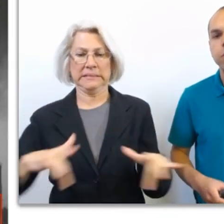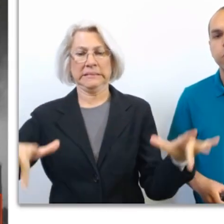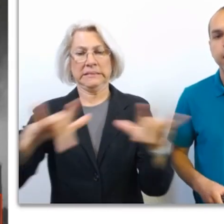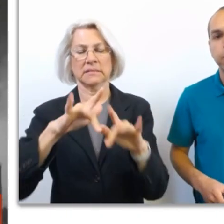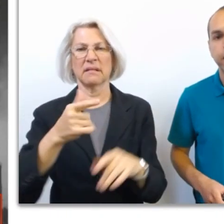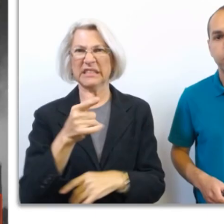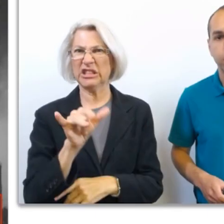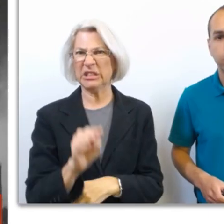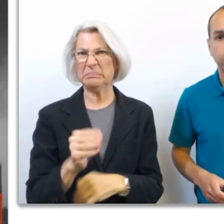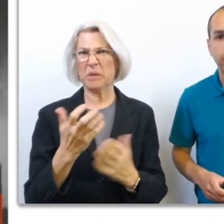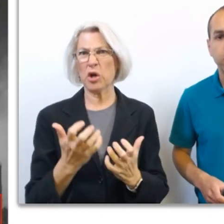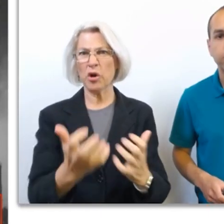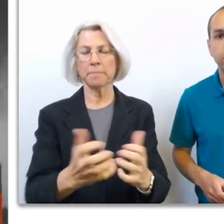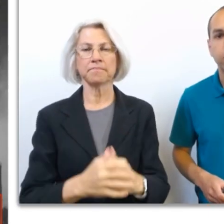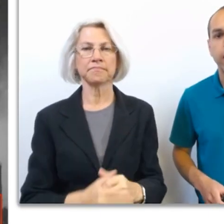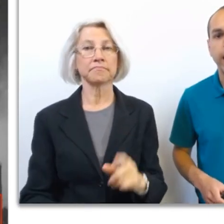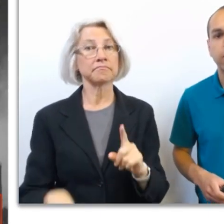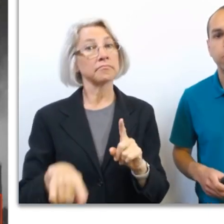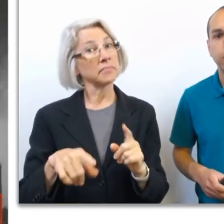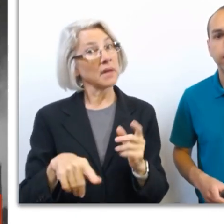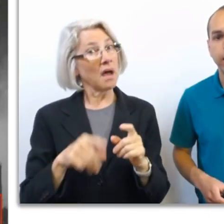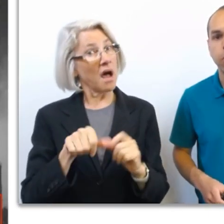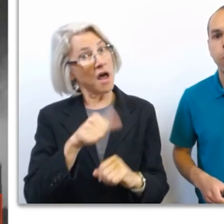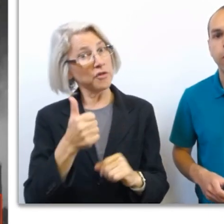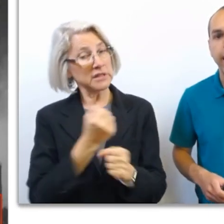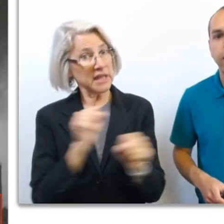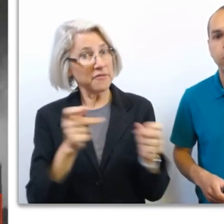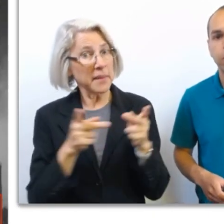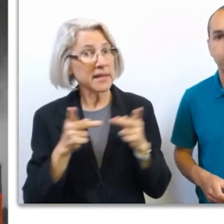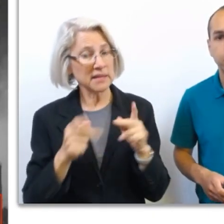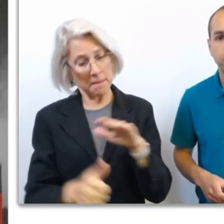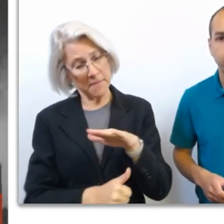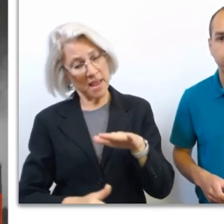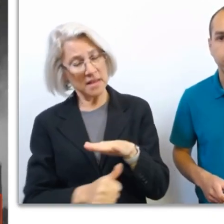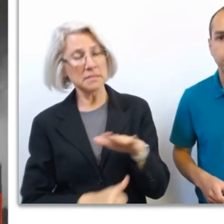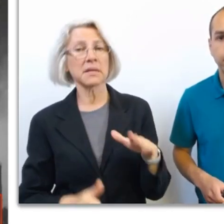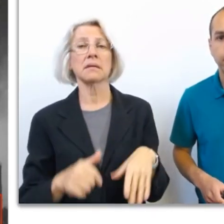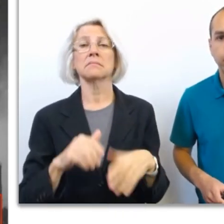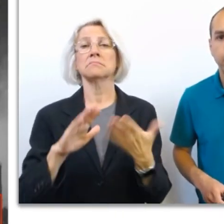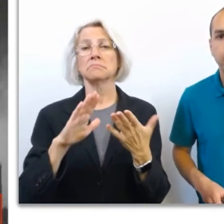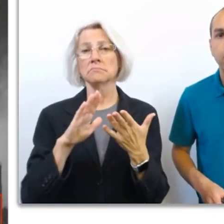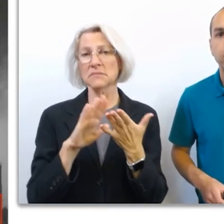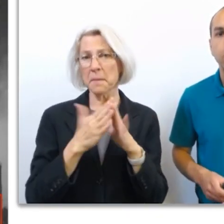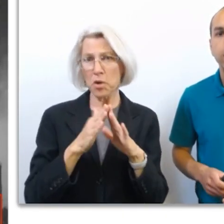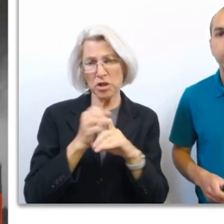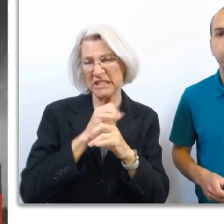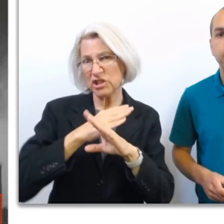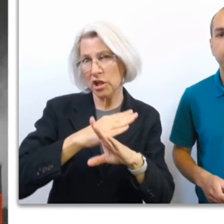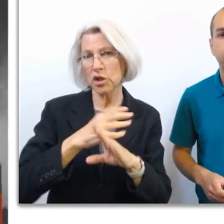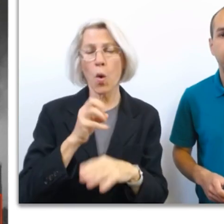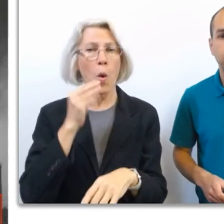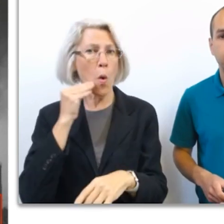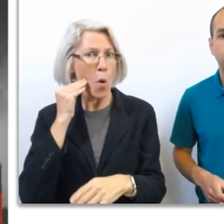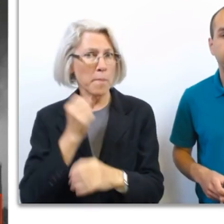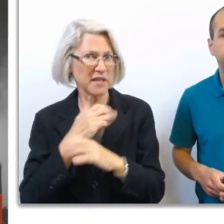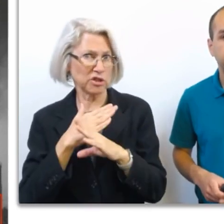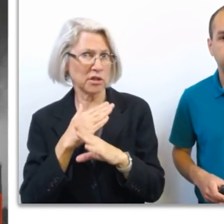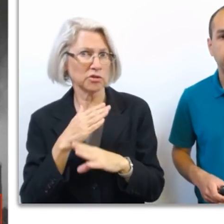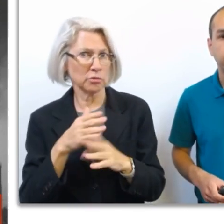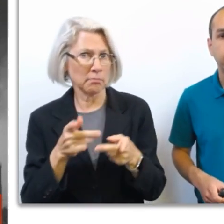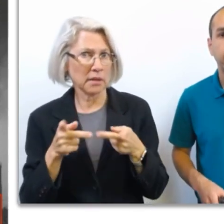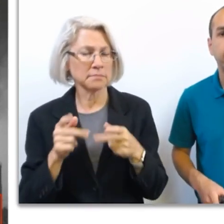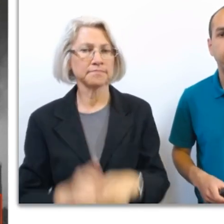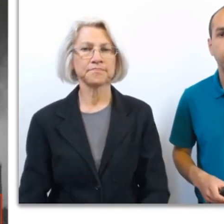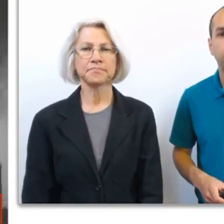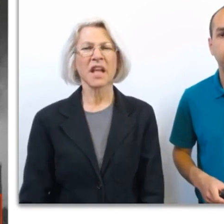Additional safe places include basements and community or at-home storm shelters. Know what your safe place options are ahead of